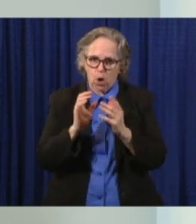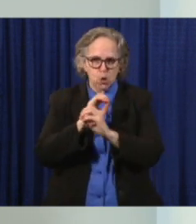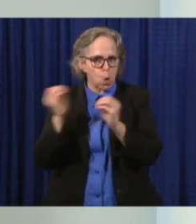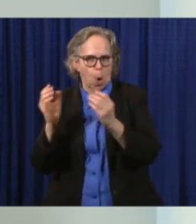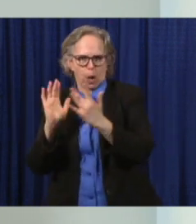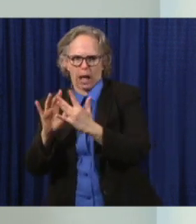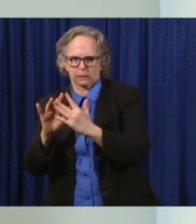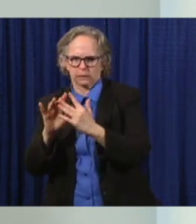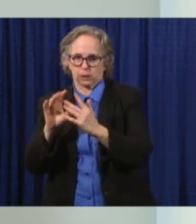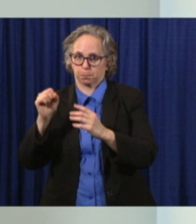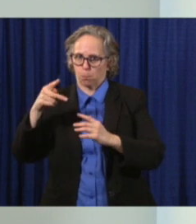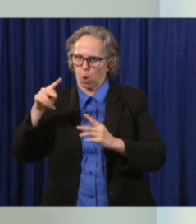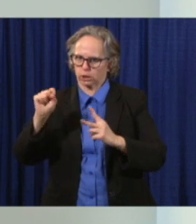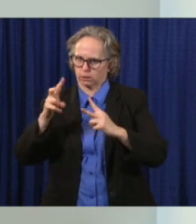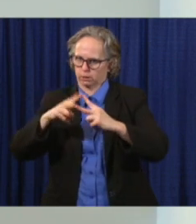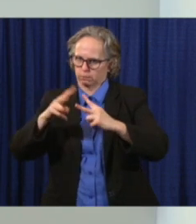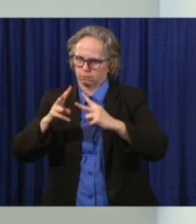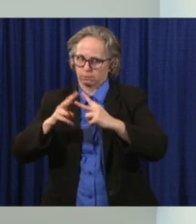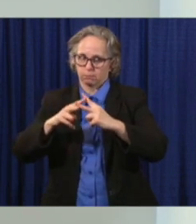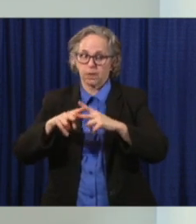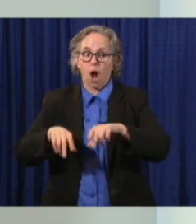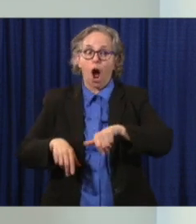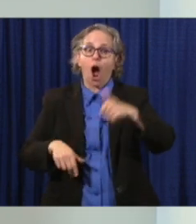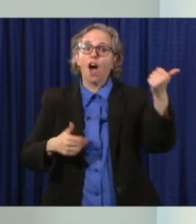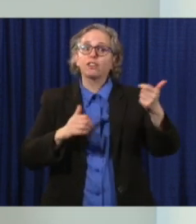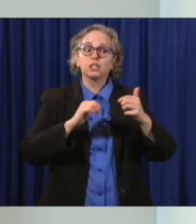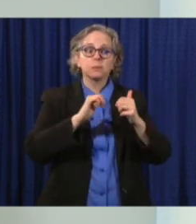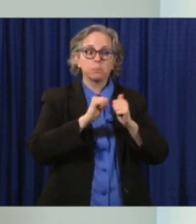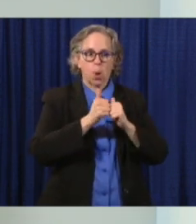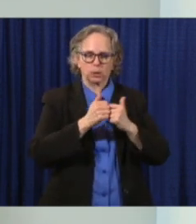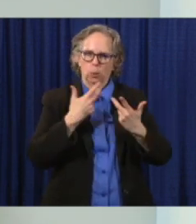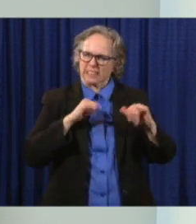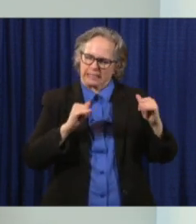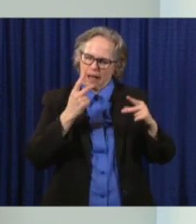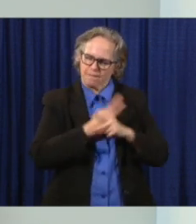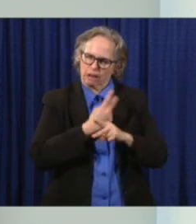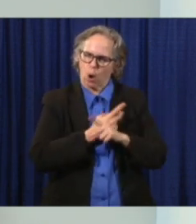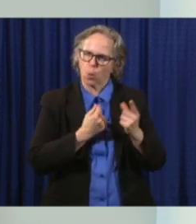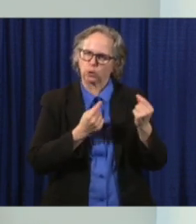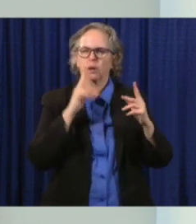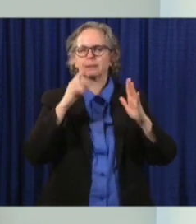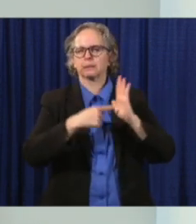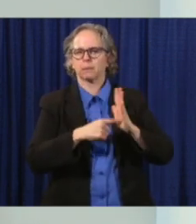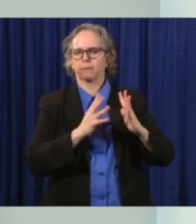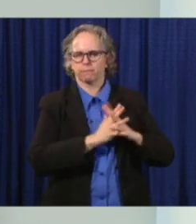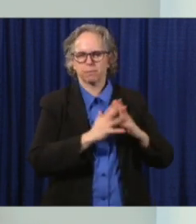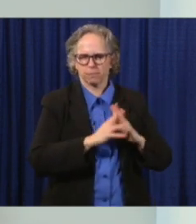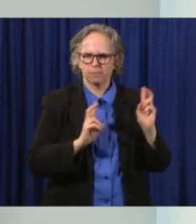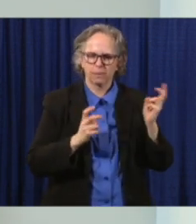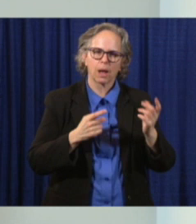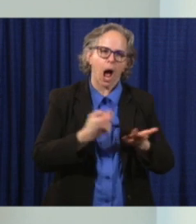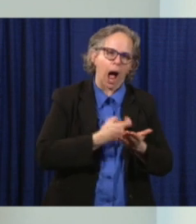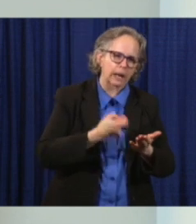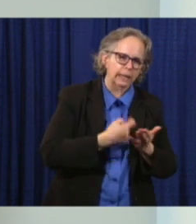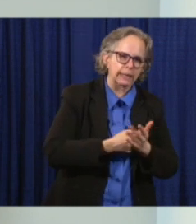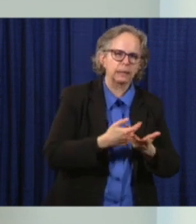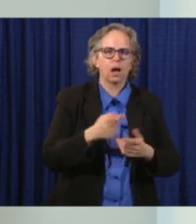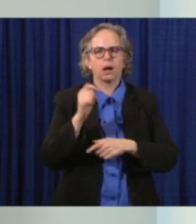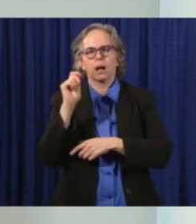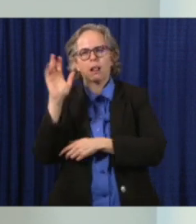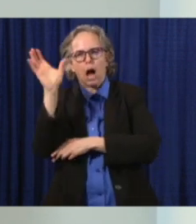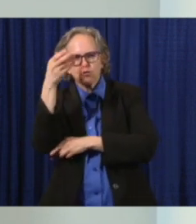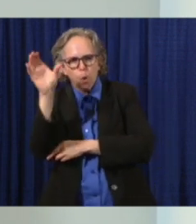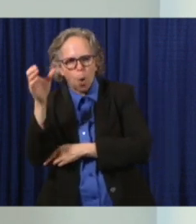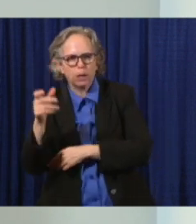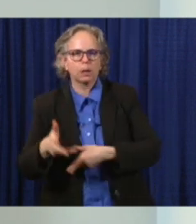work groups that are working on the higher-contact sports as it relates to lacrosse, hockey, field hockey, soccer, basketball,